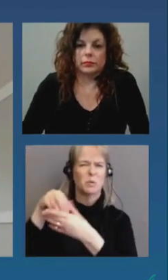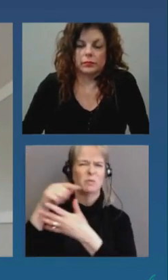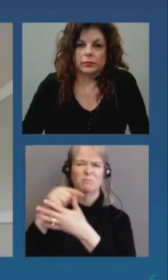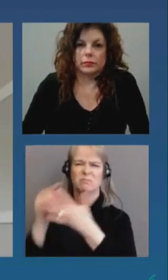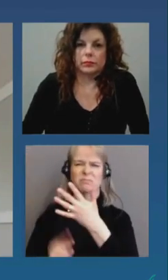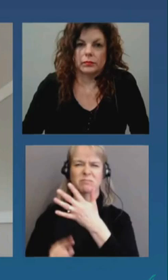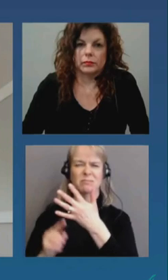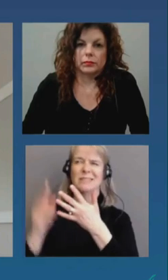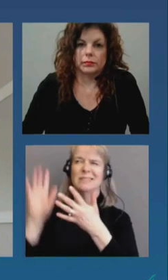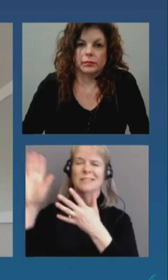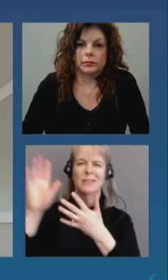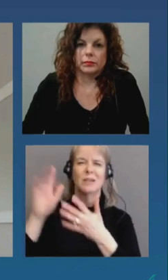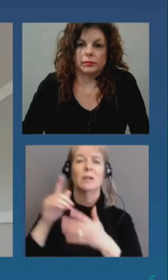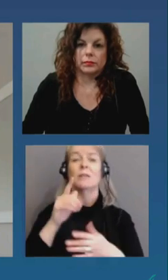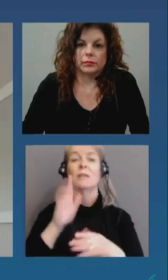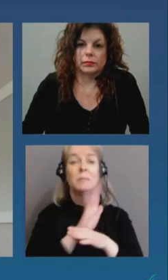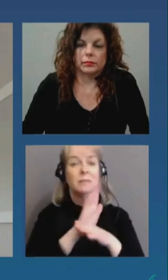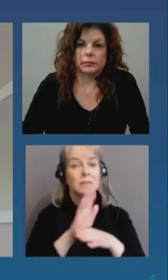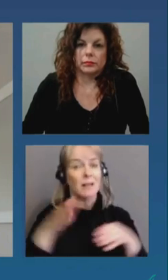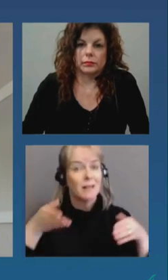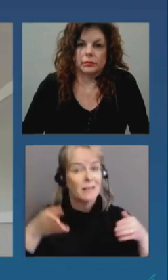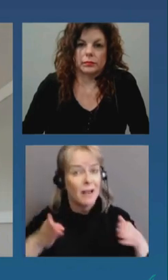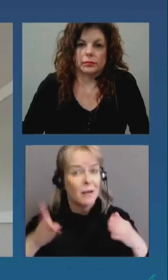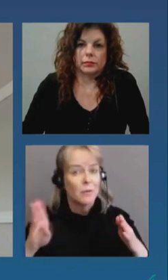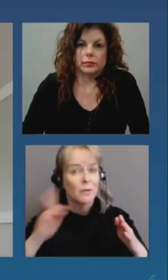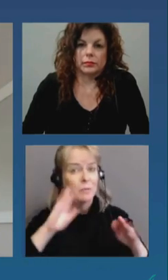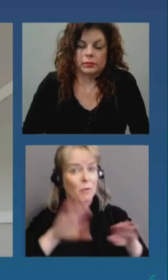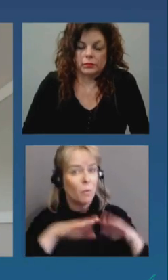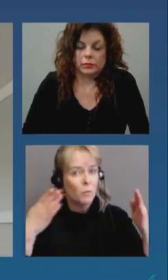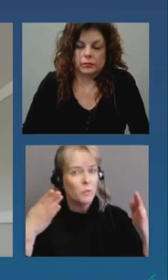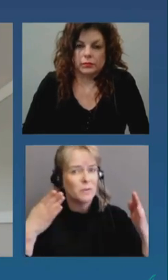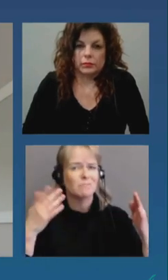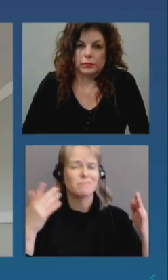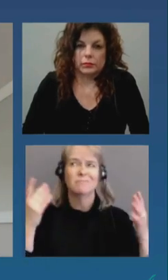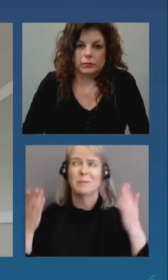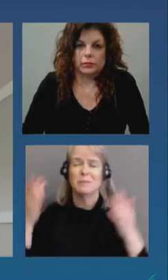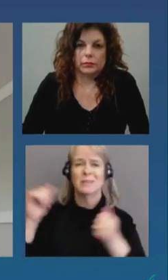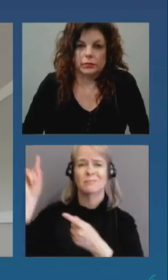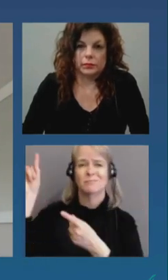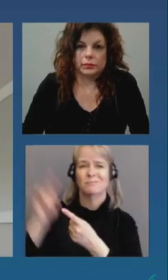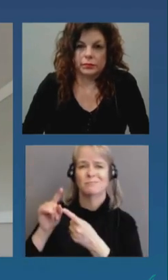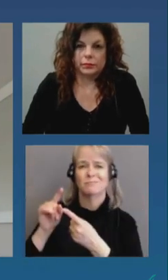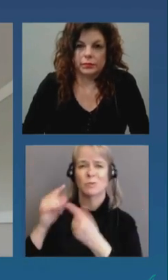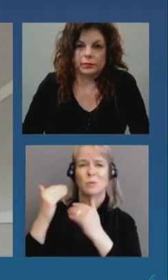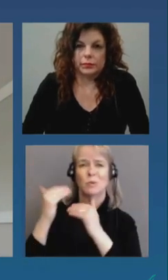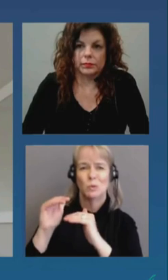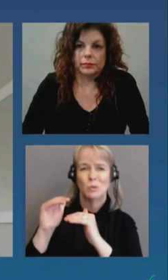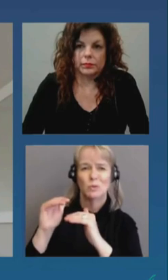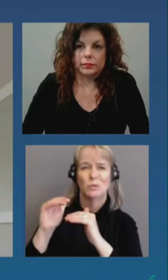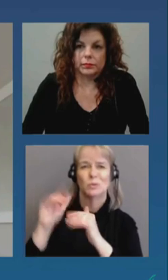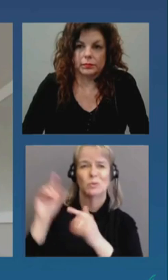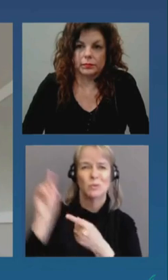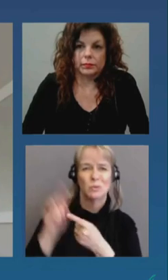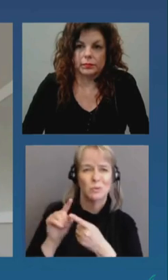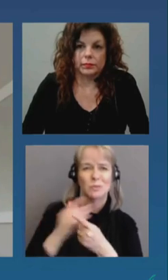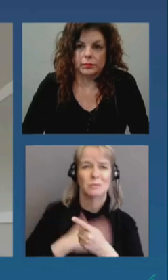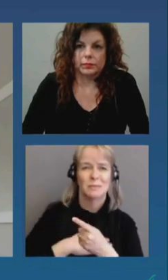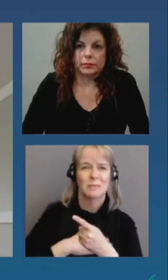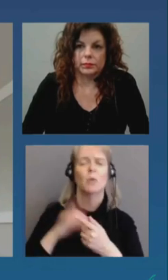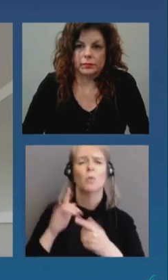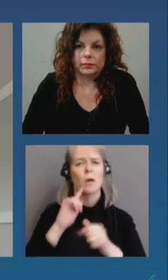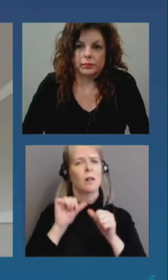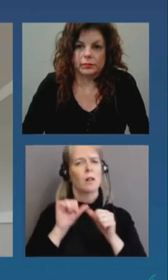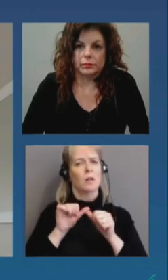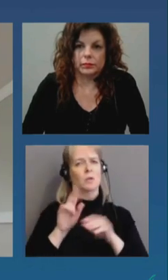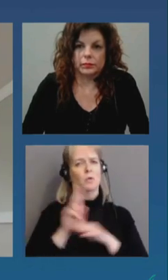businesses that are open that that where people could could be exposed to covid um we're going to continue to use our local data to